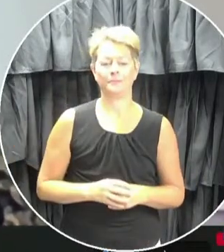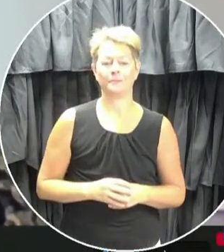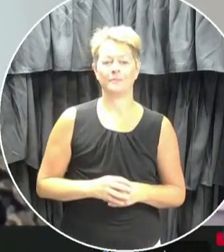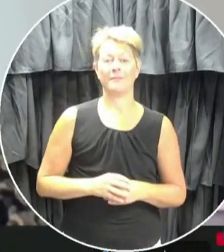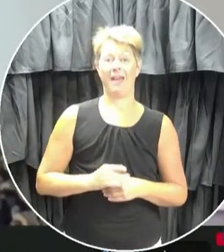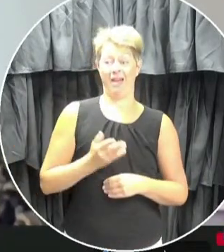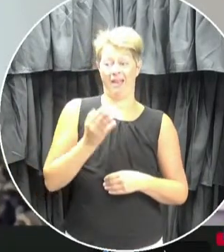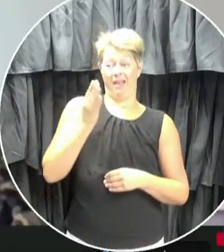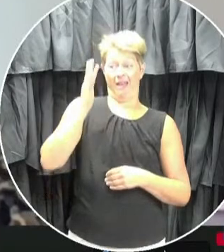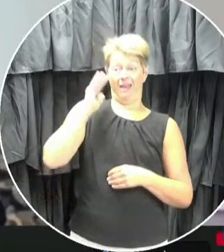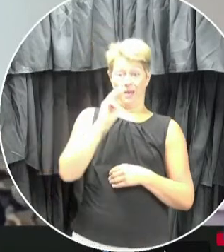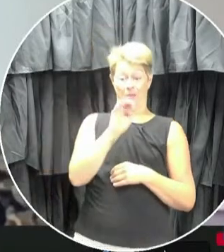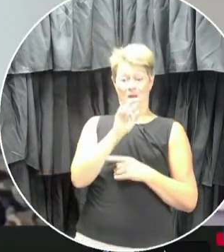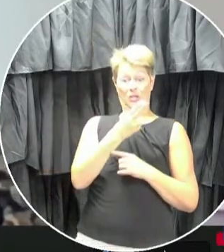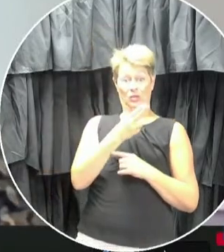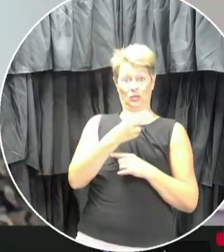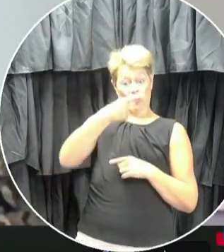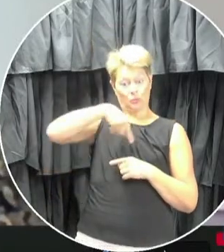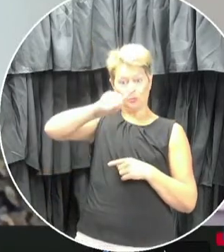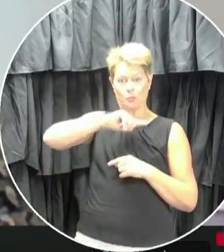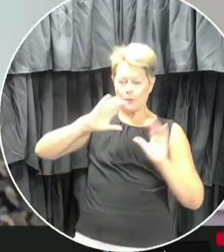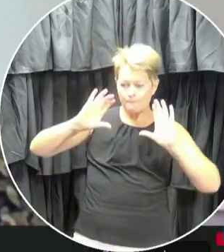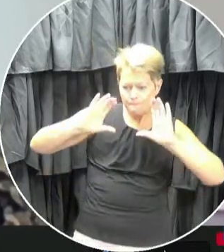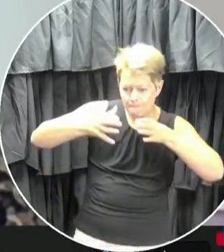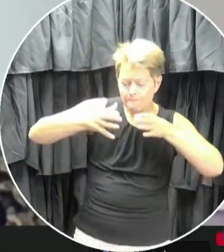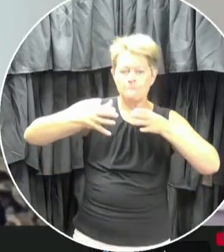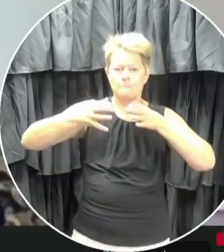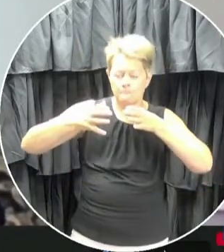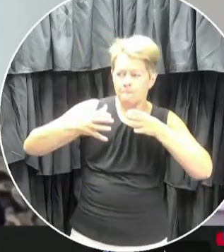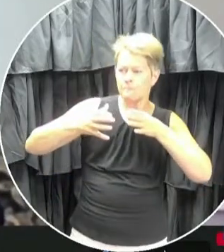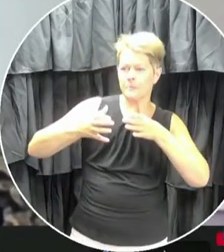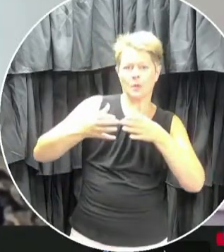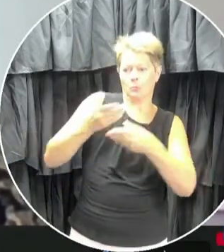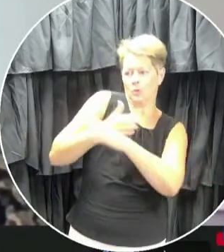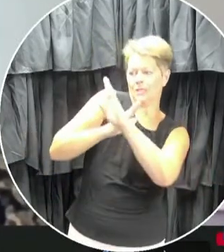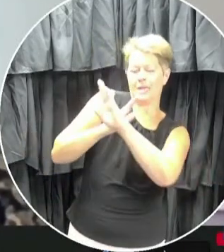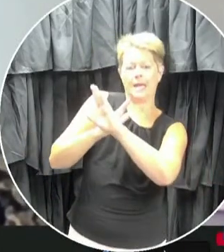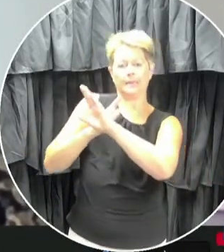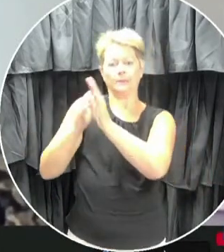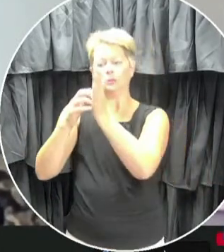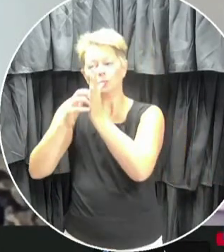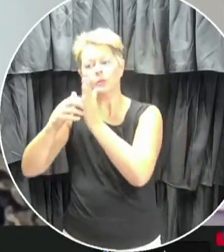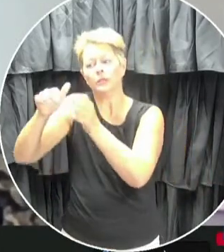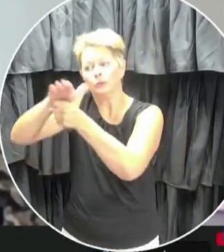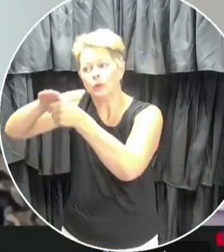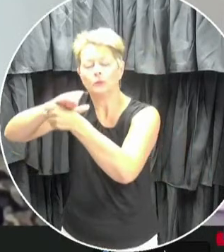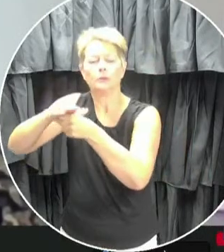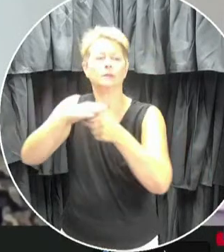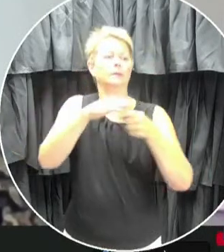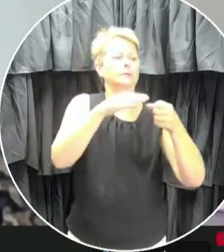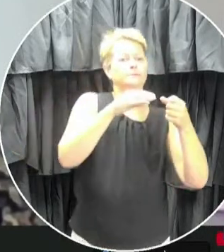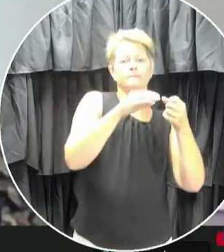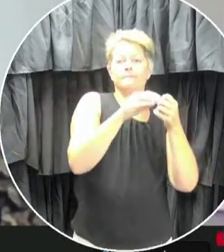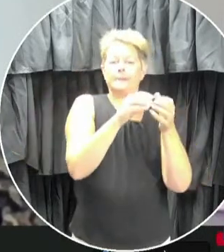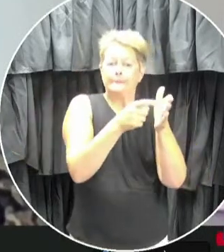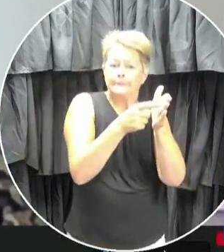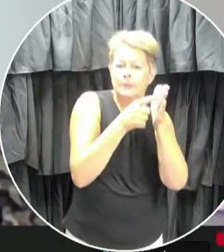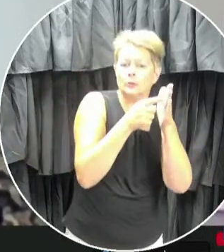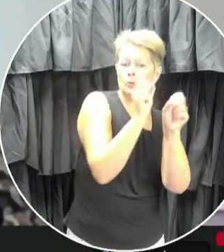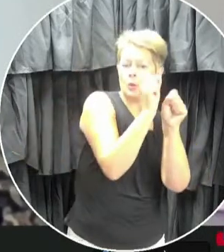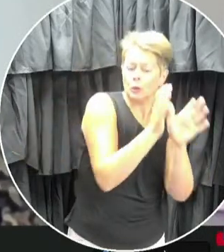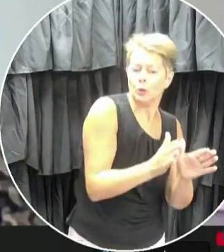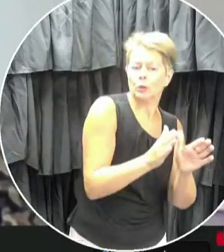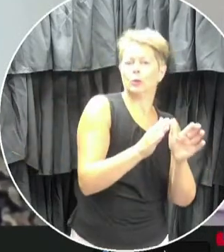pandemic, we came together and followed public health measures to protect our vulnerable populations and essential workers in healthcare, first response,